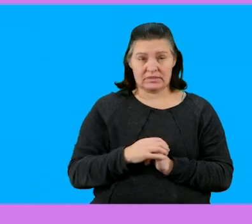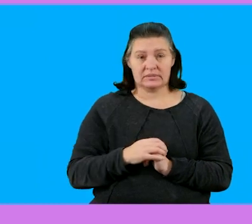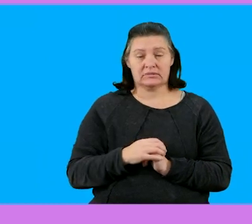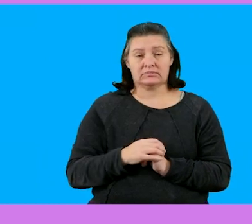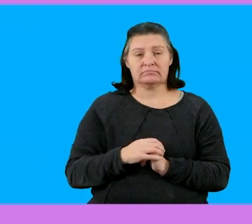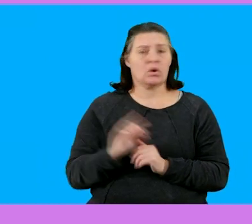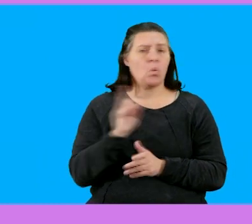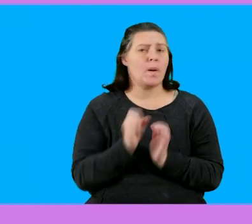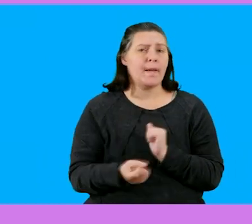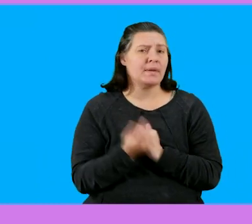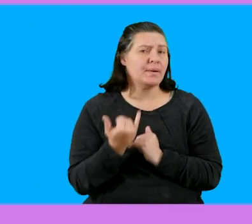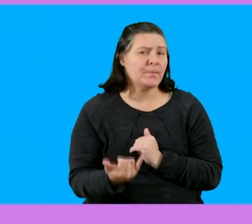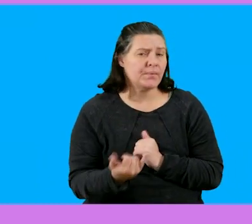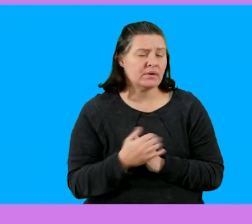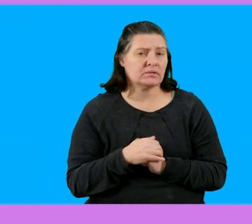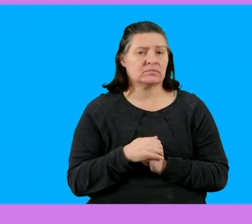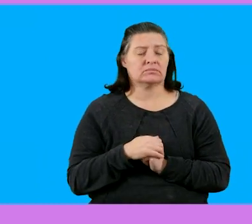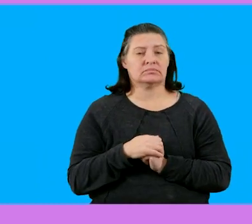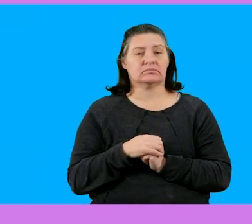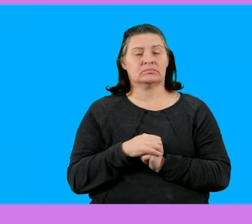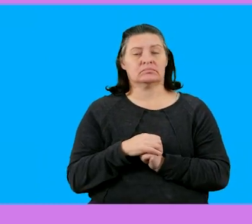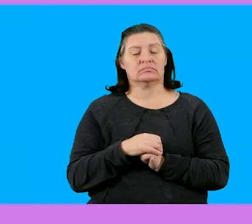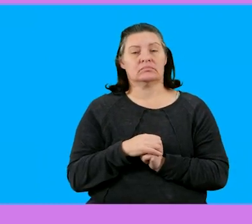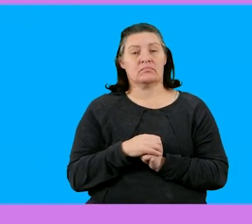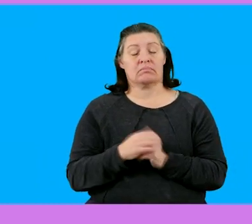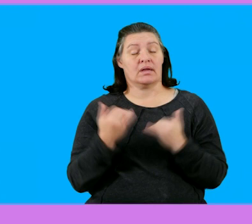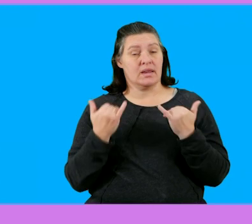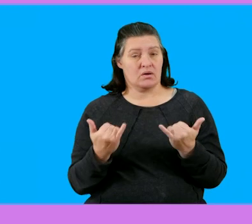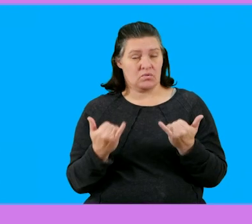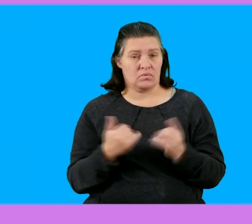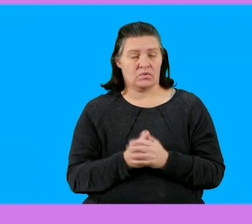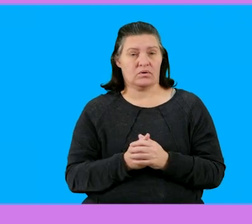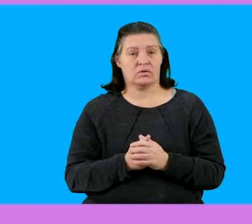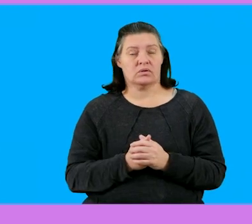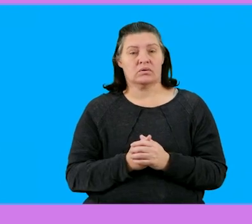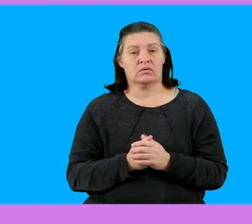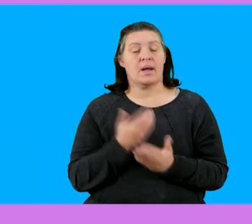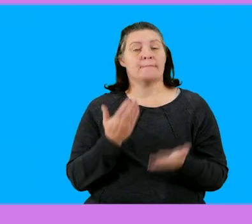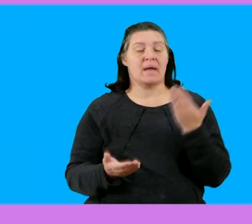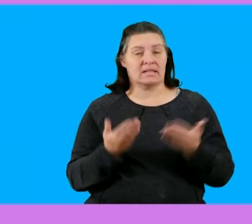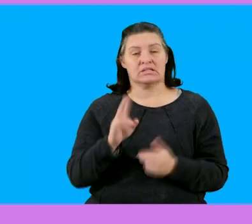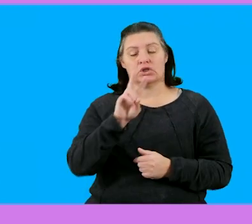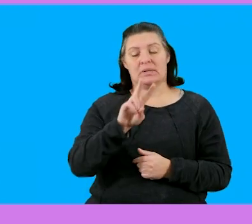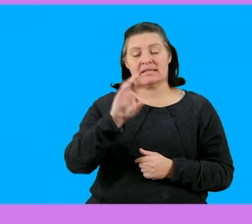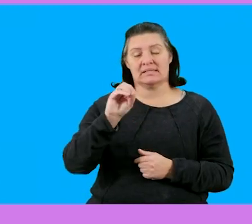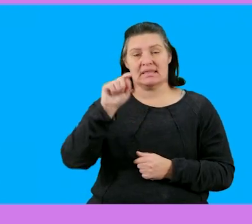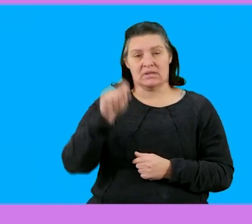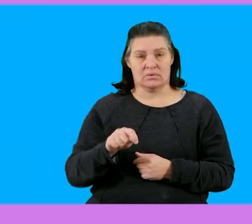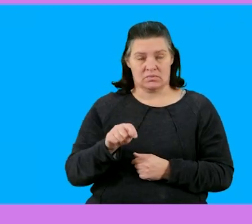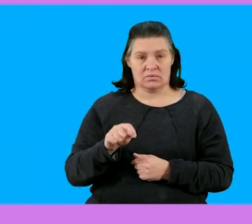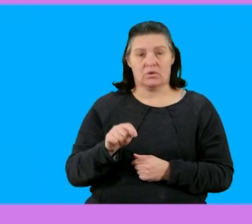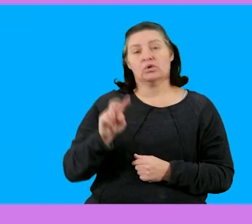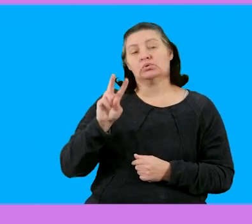what is happening now okay at this point in time there's a balance of 20